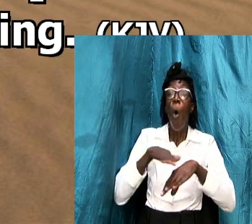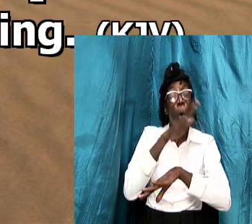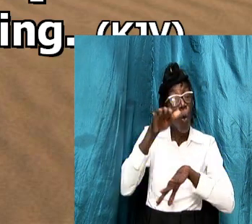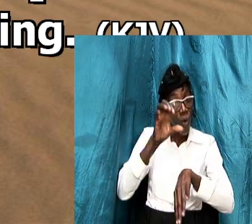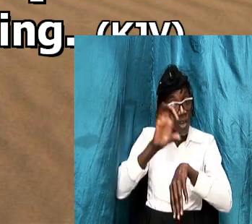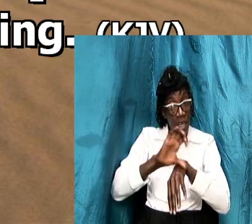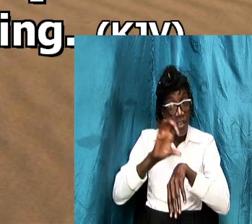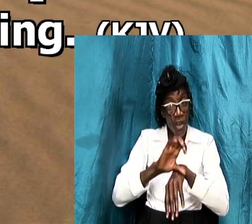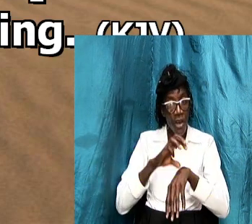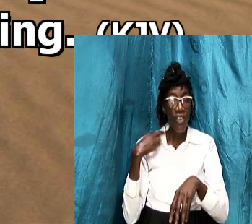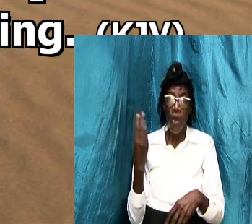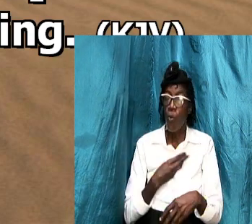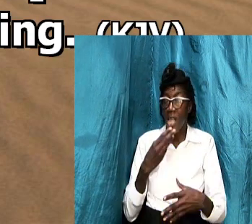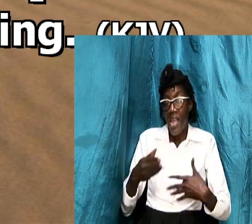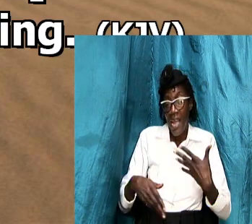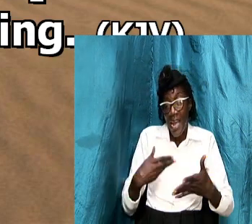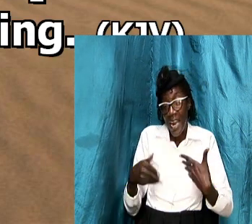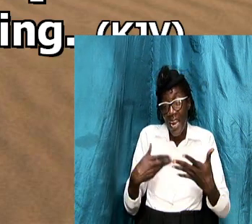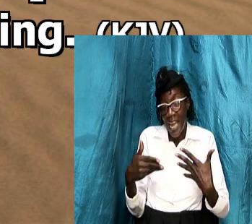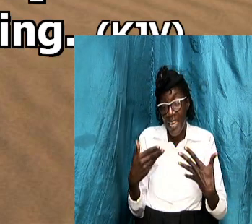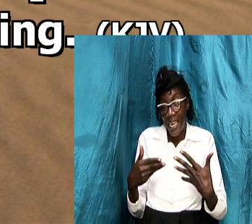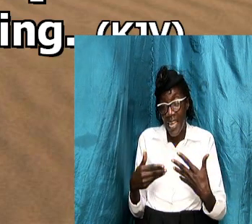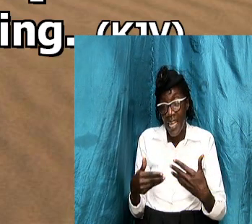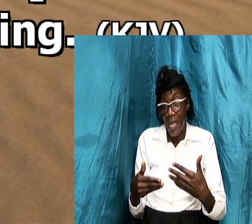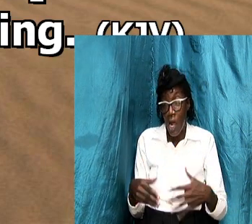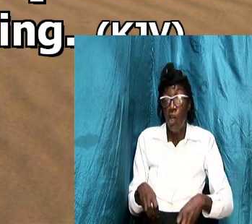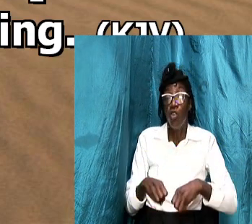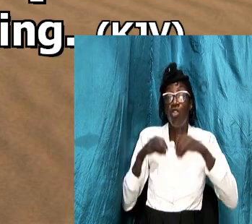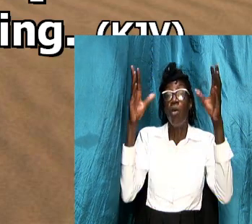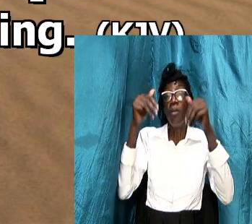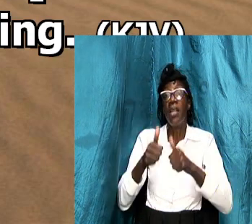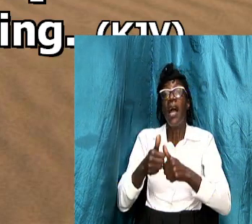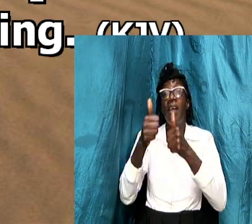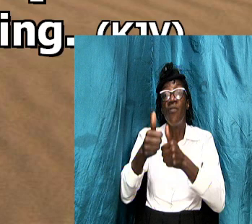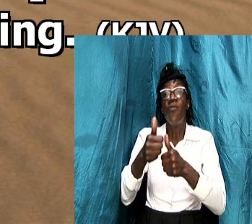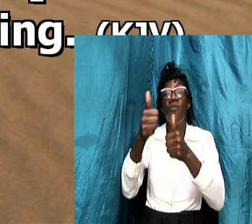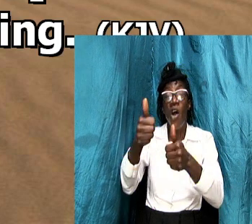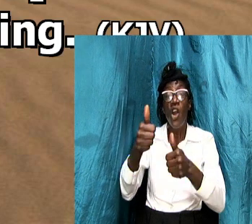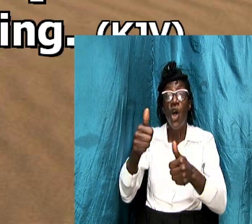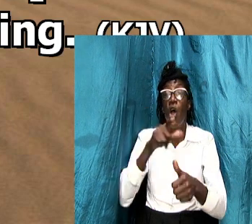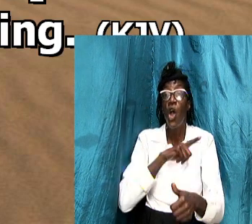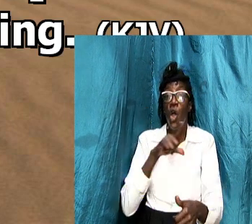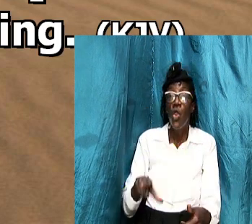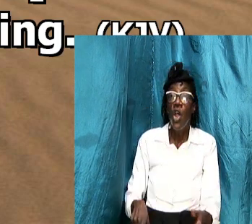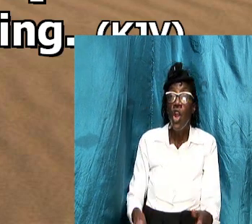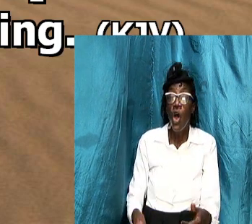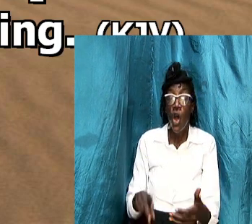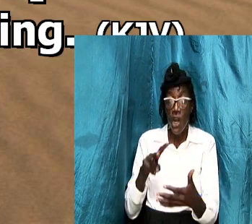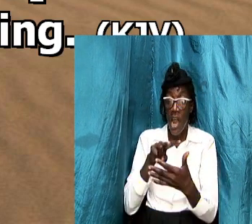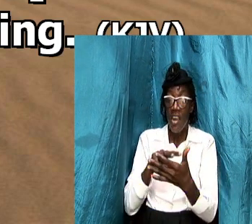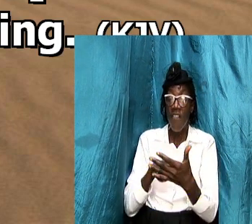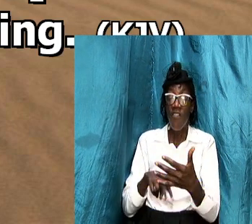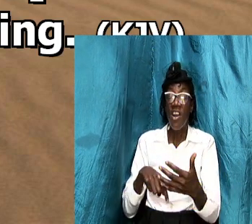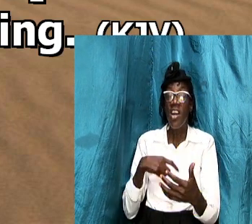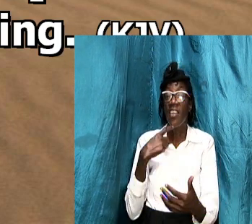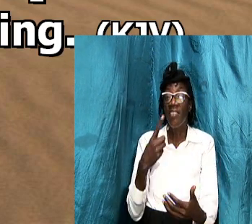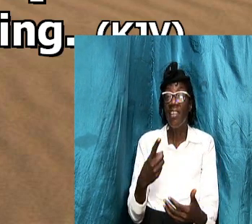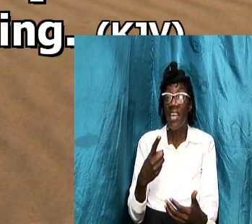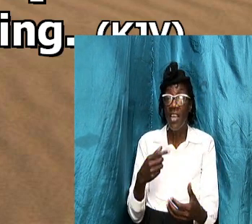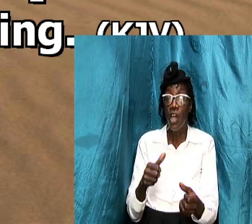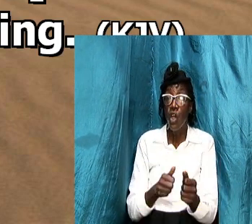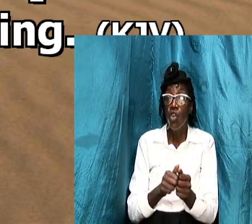and follow the lord the verse is now saying so let the wives be to their own husband